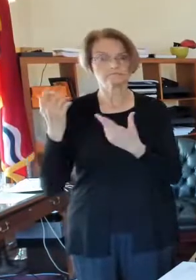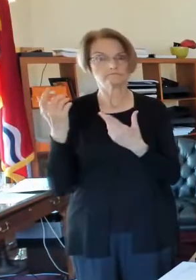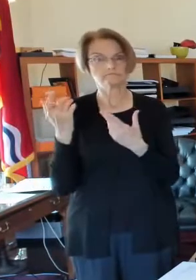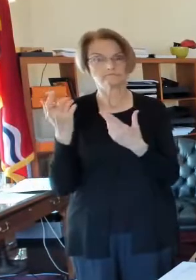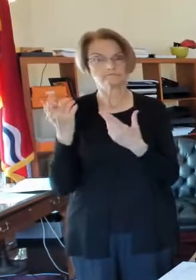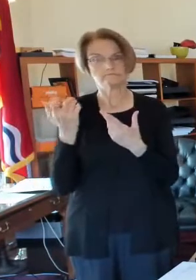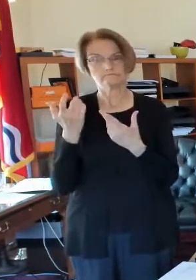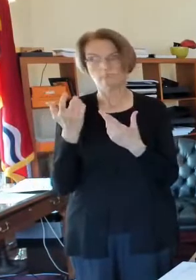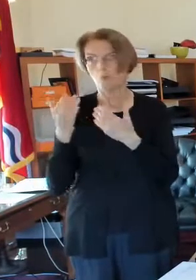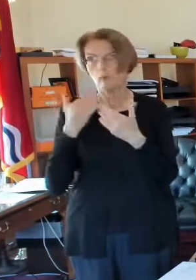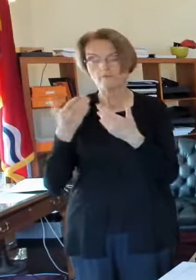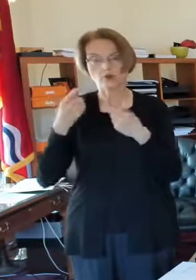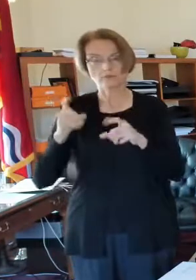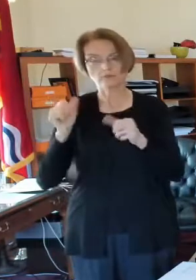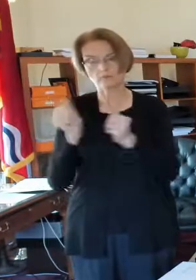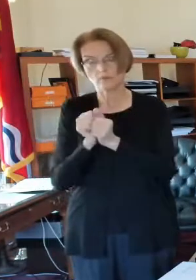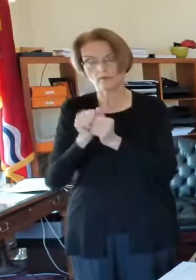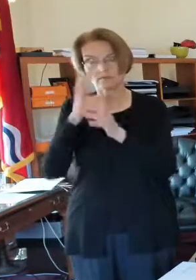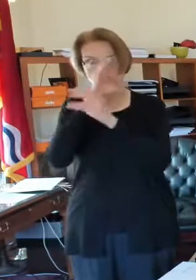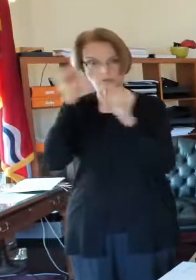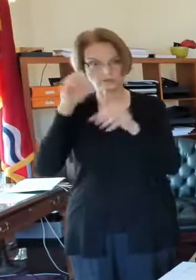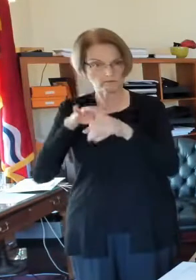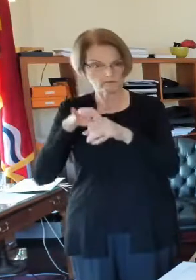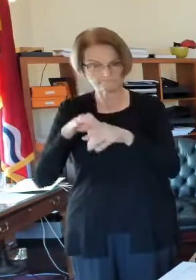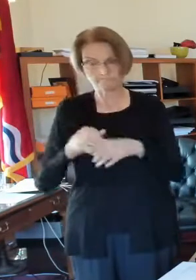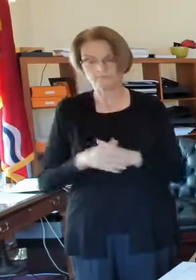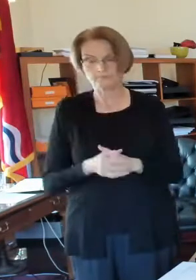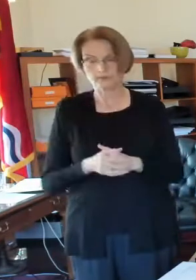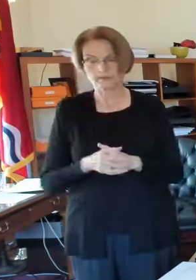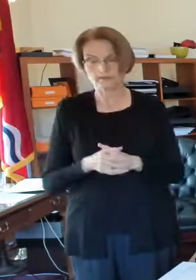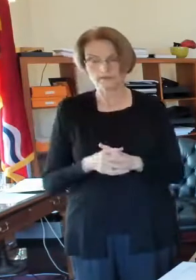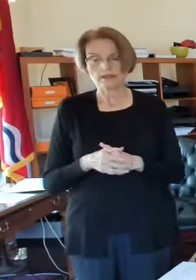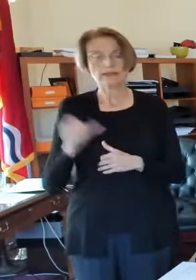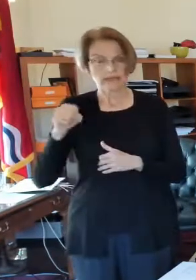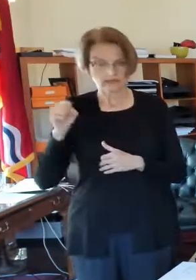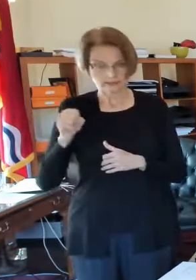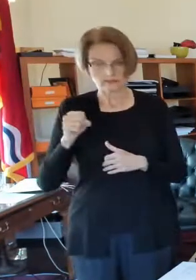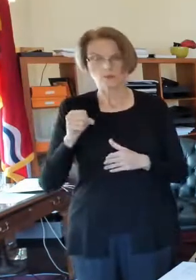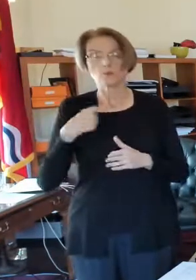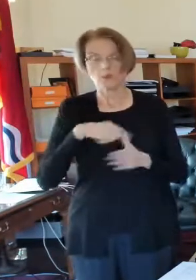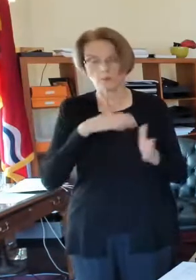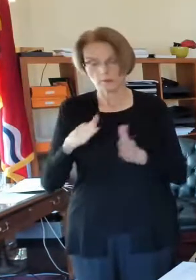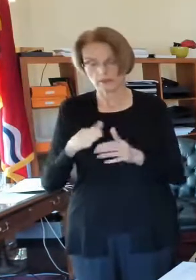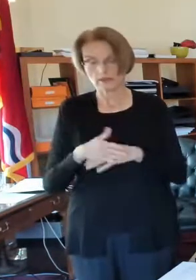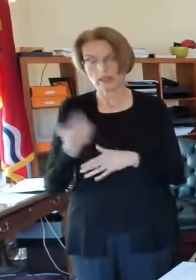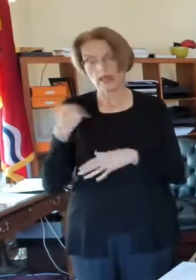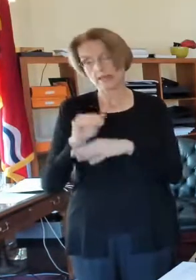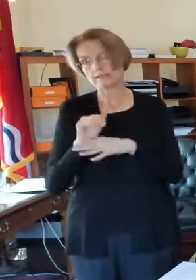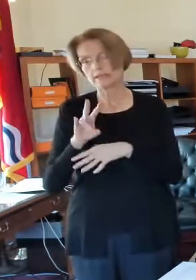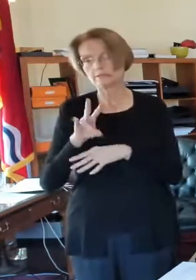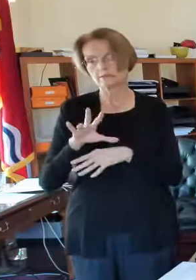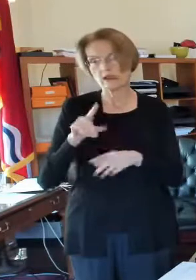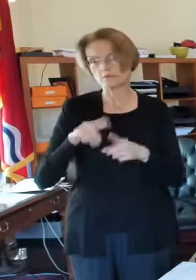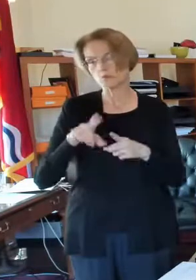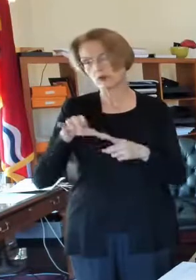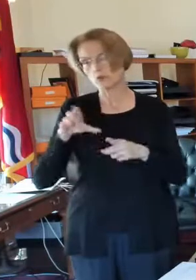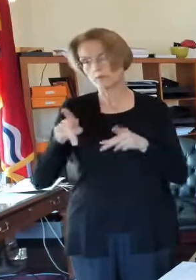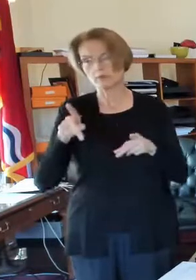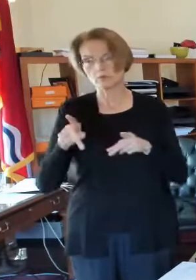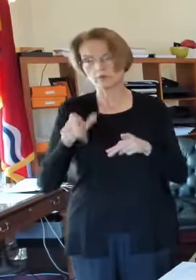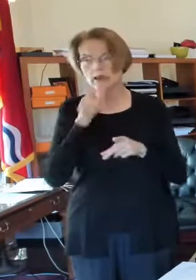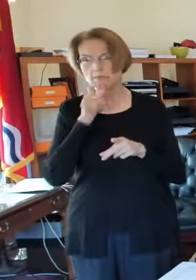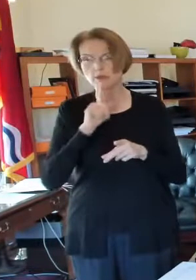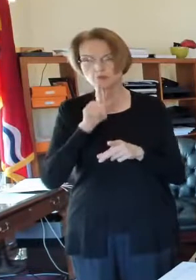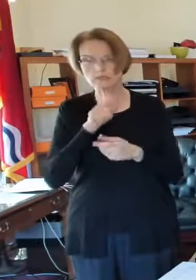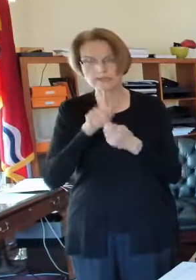Although, last night there was a group of maybe, I don't know, 75 or 100 people, I'm not sure exactly how many were there,